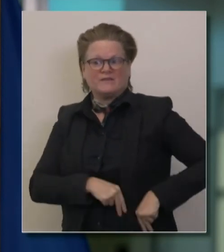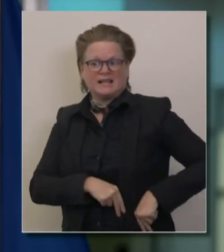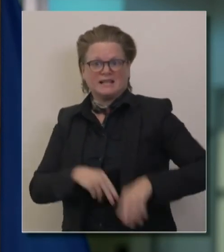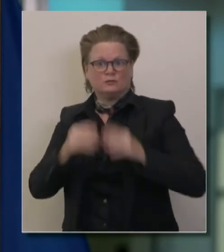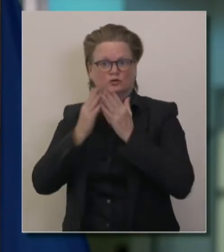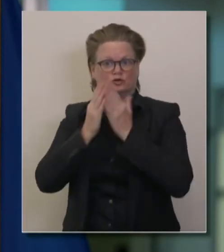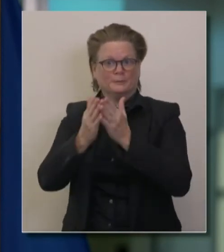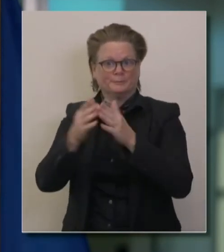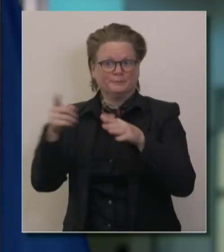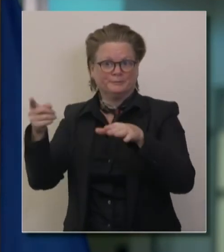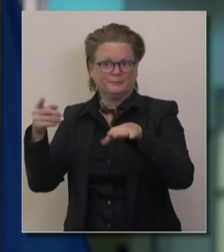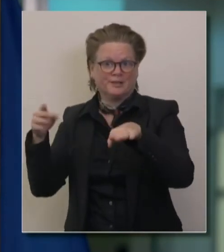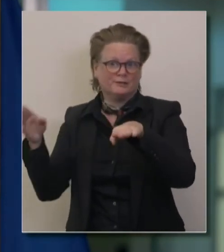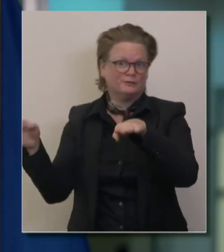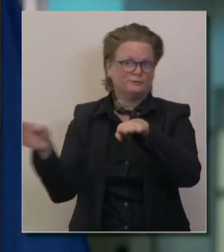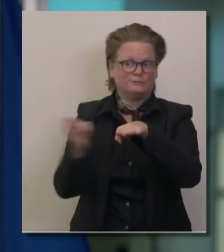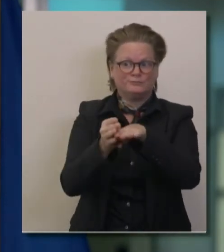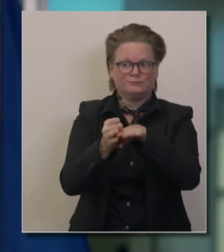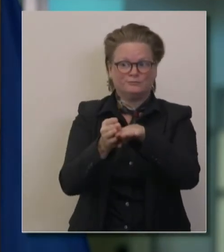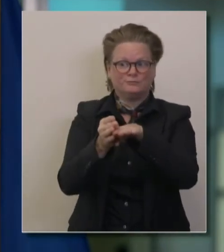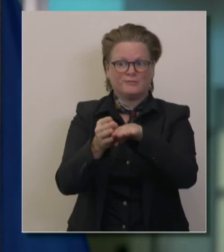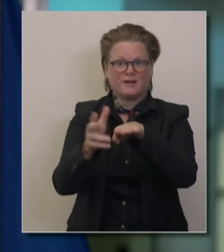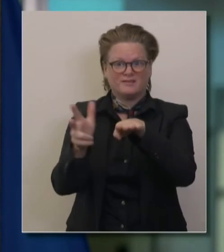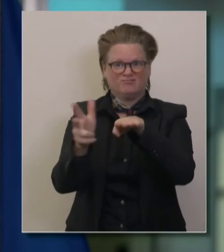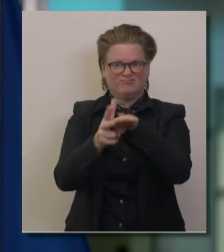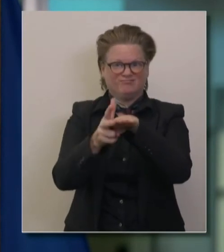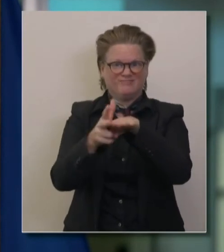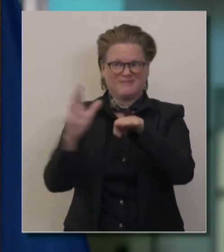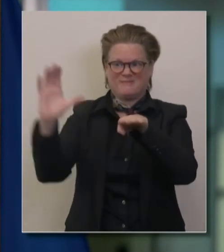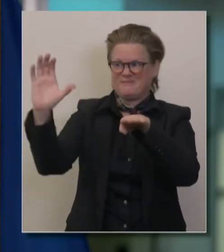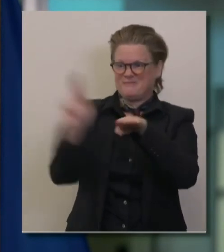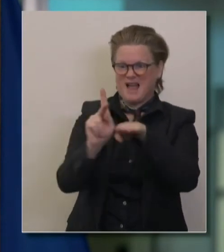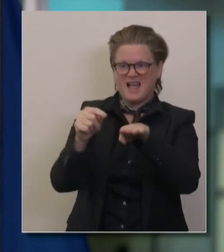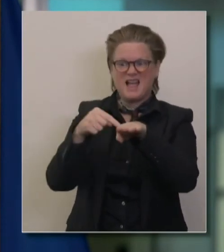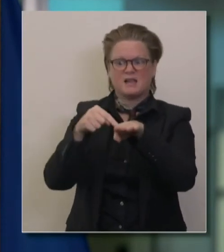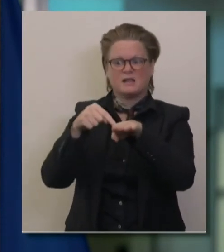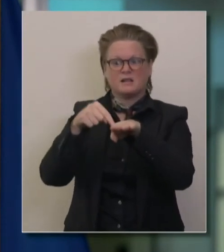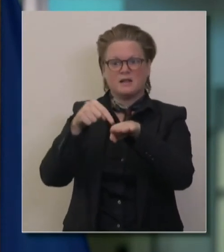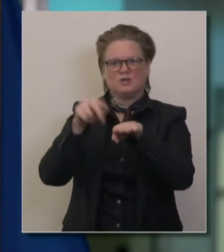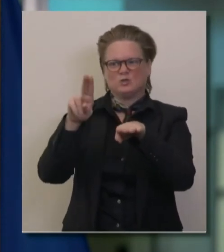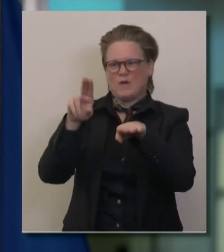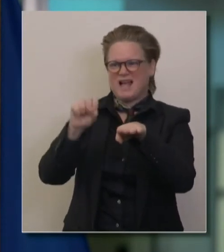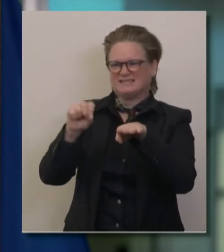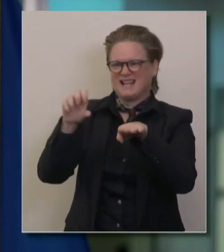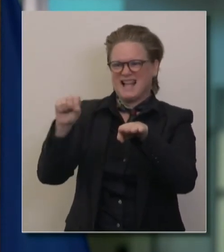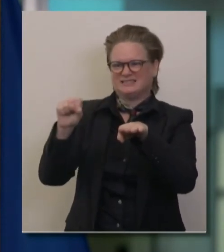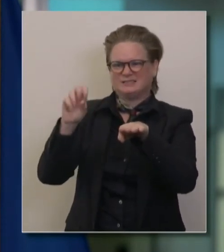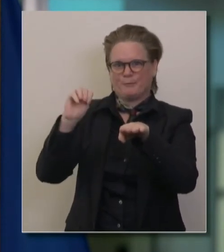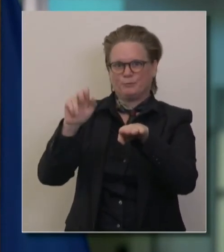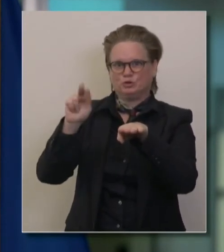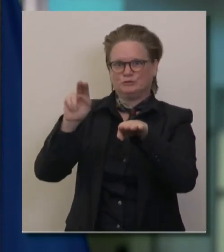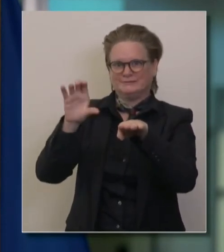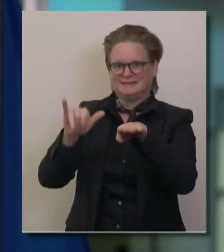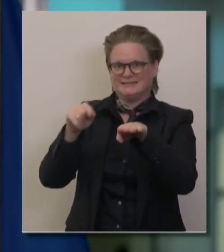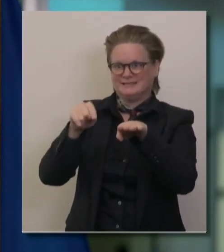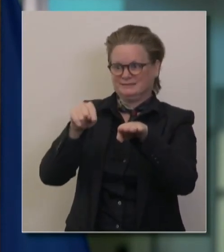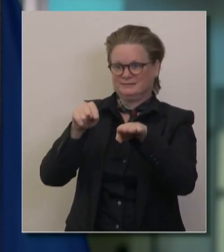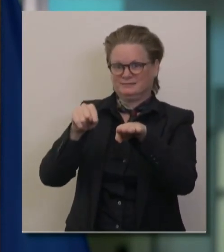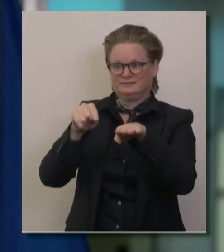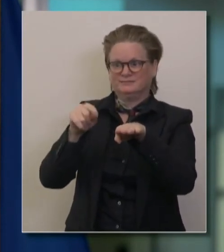shut down by some of these orders who are really frustrated that they feel like they have not seen enough evidence that point to